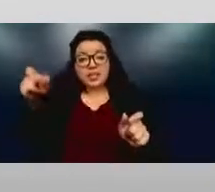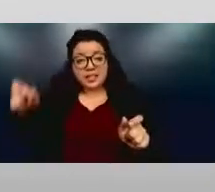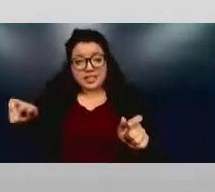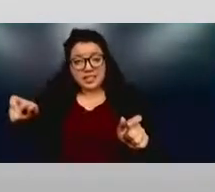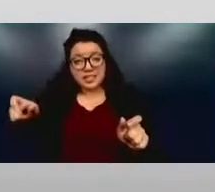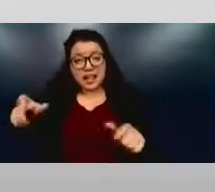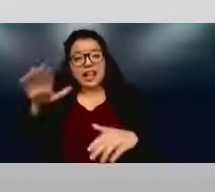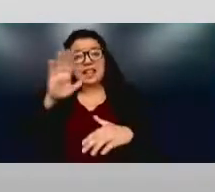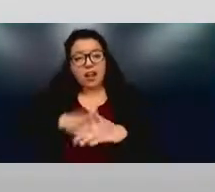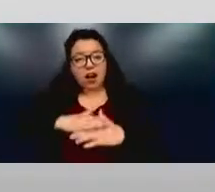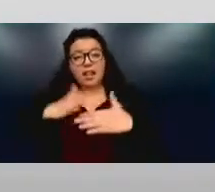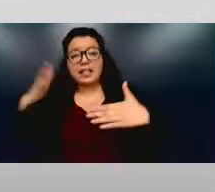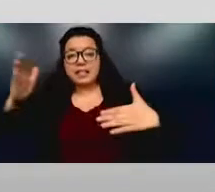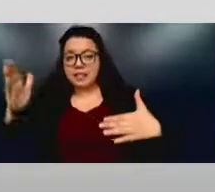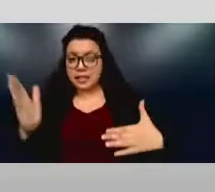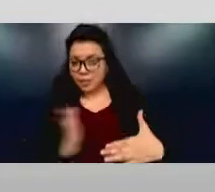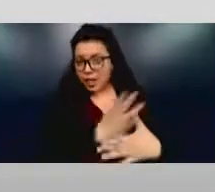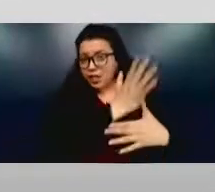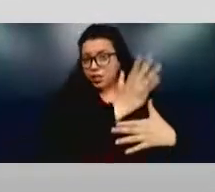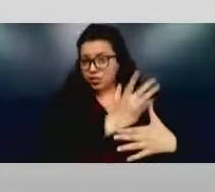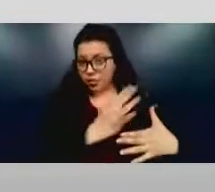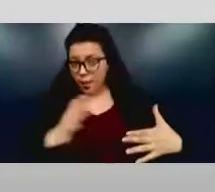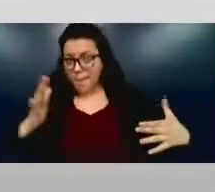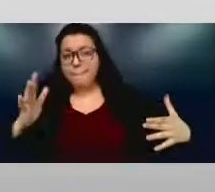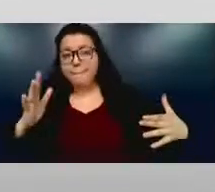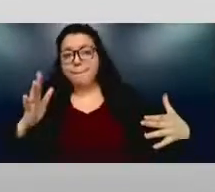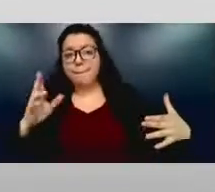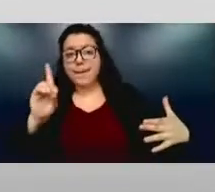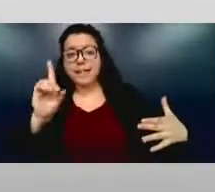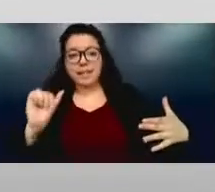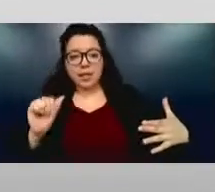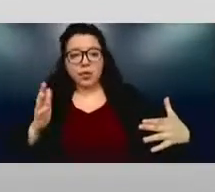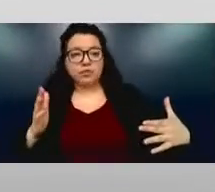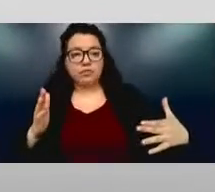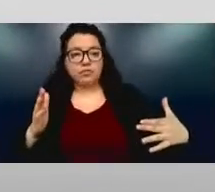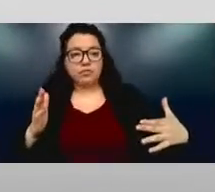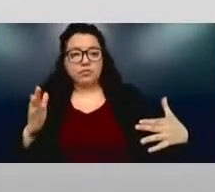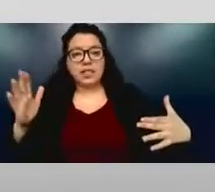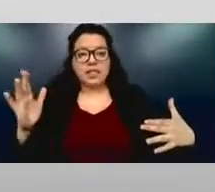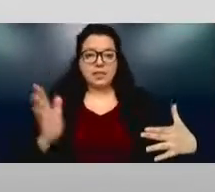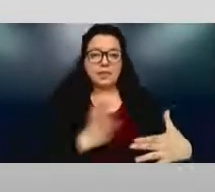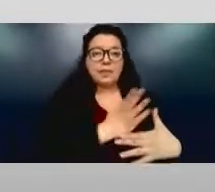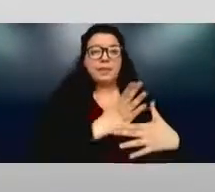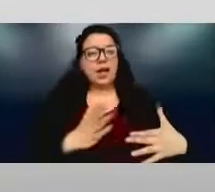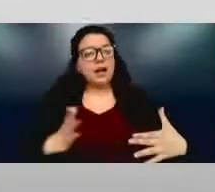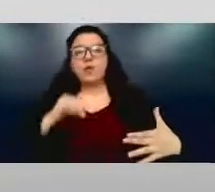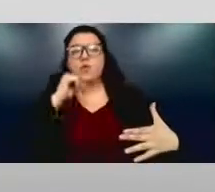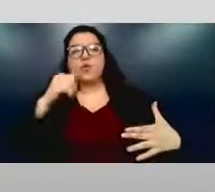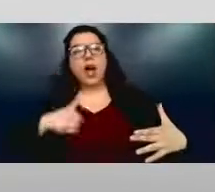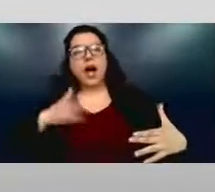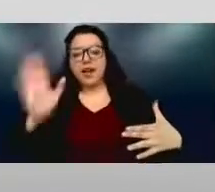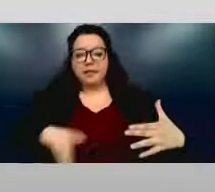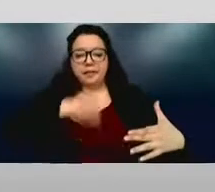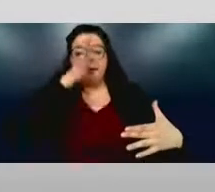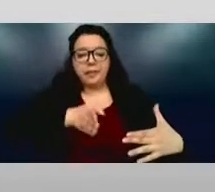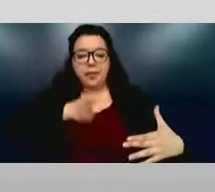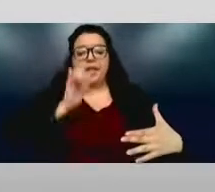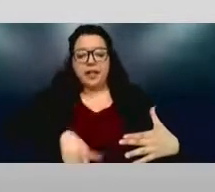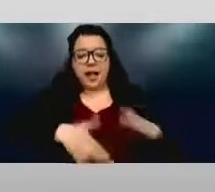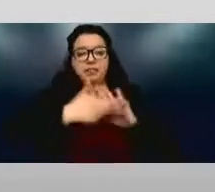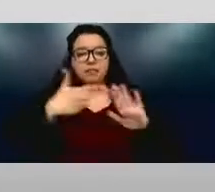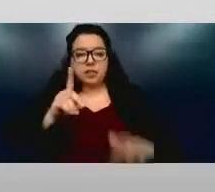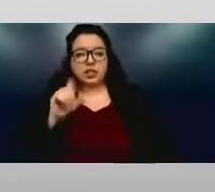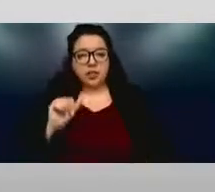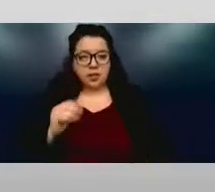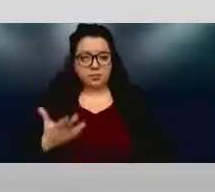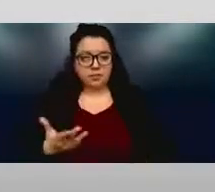or able. There's no line in the sand that says, this is what then makes you disabled. Even as a healthcare provider, right? We talk about this